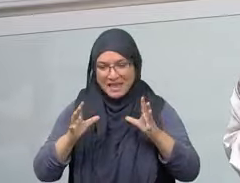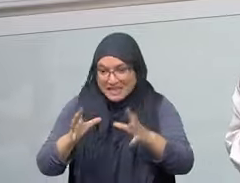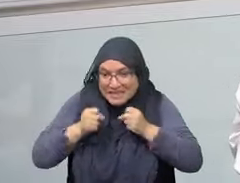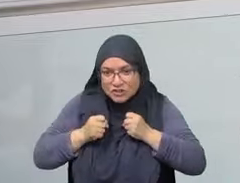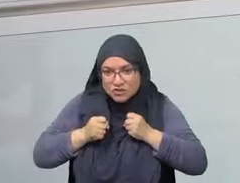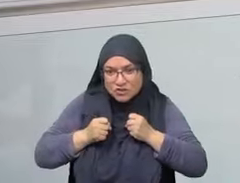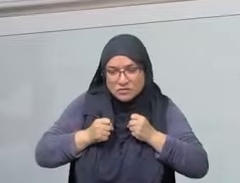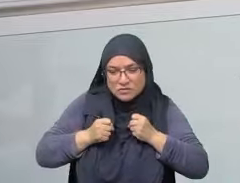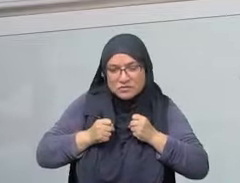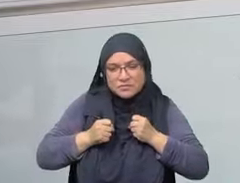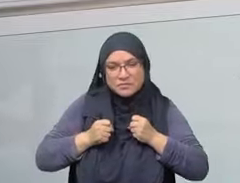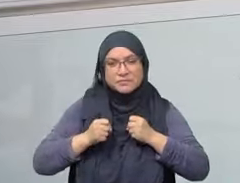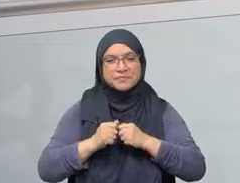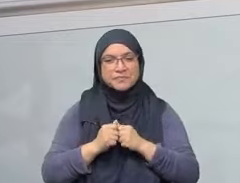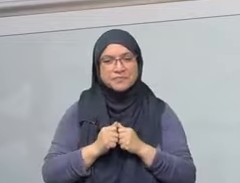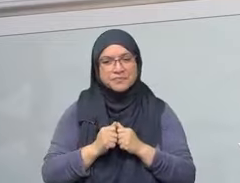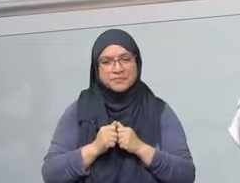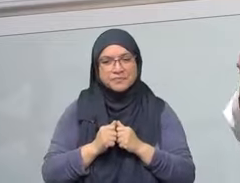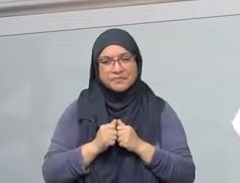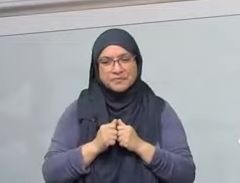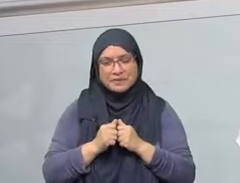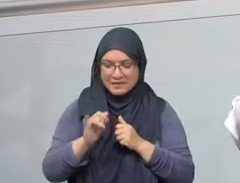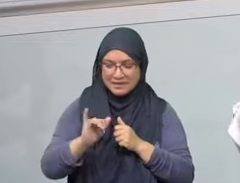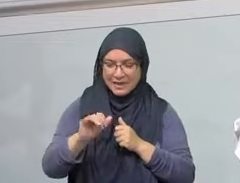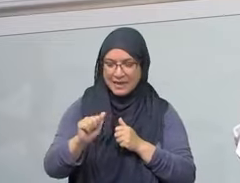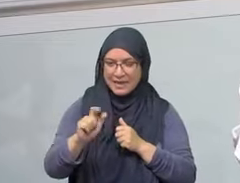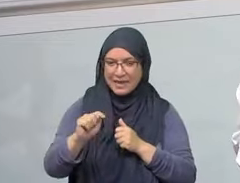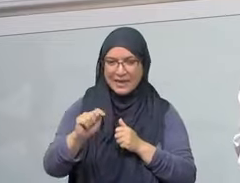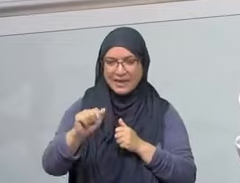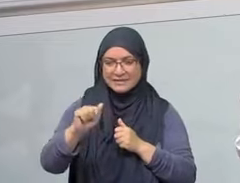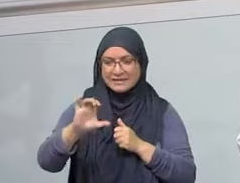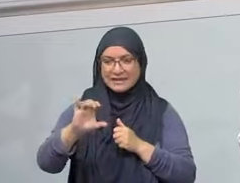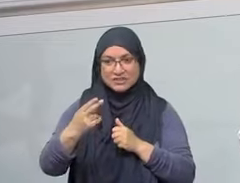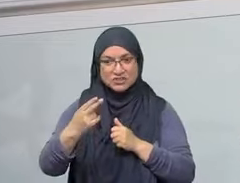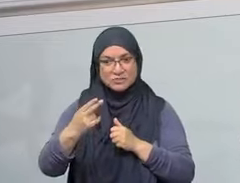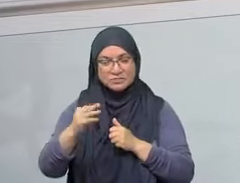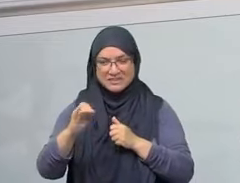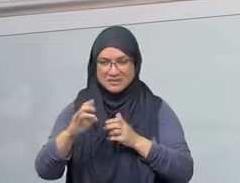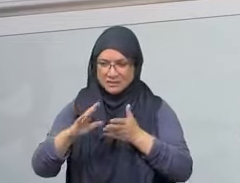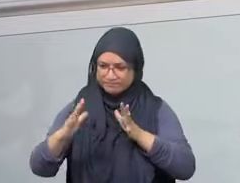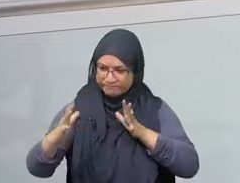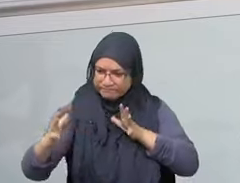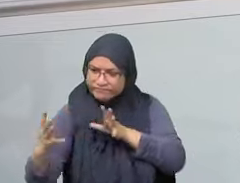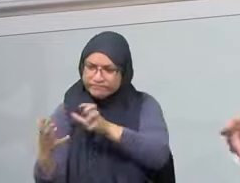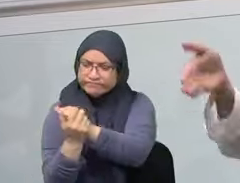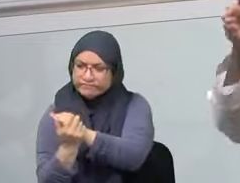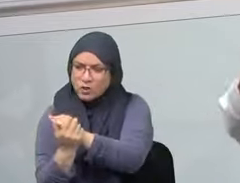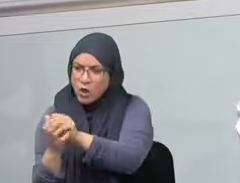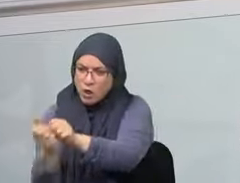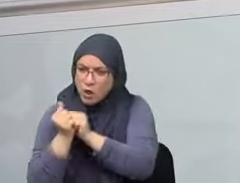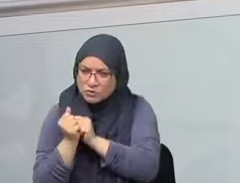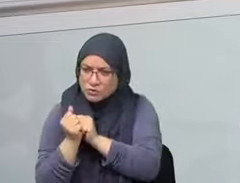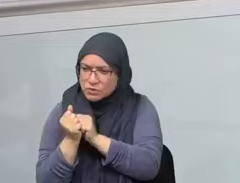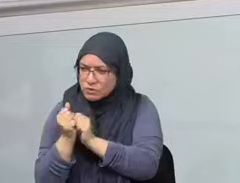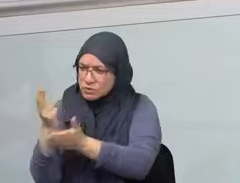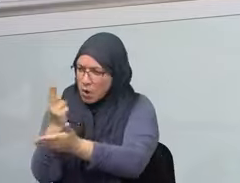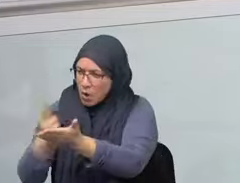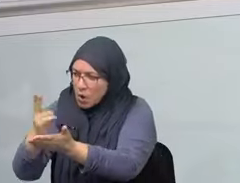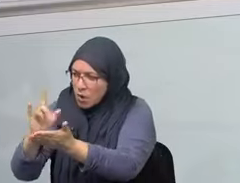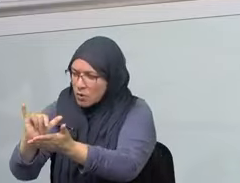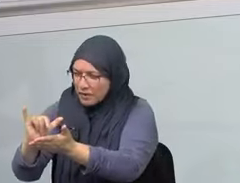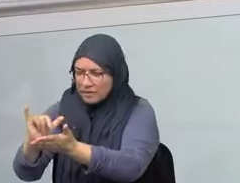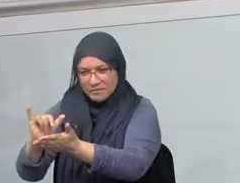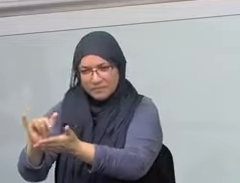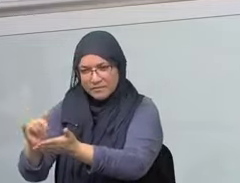night with grenades falling on them, serving the role of praying in Masjid Al-Aqsa. Also murabitun,